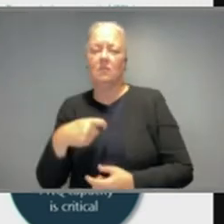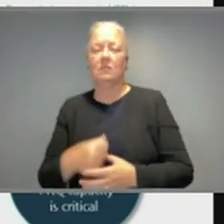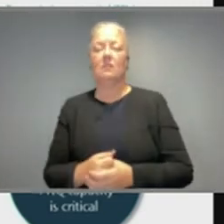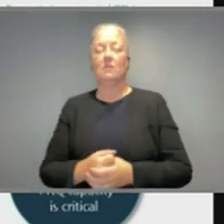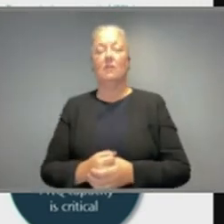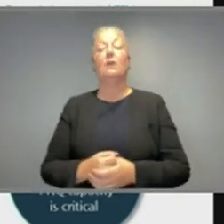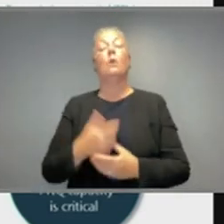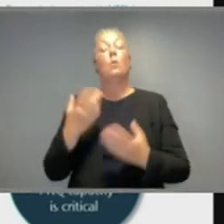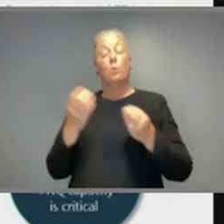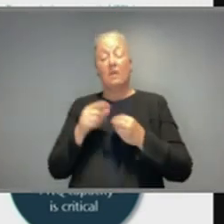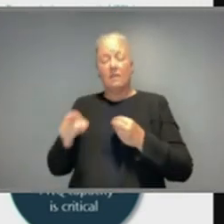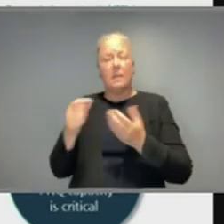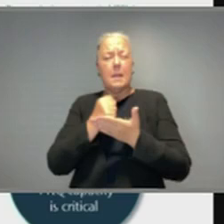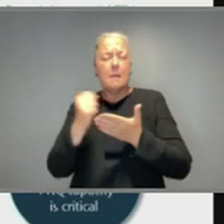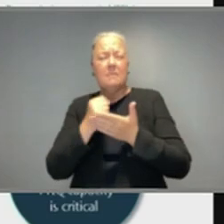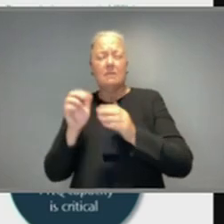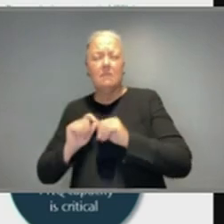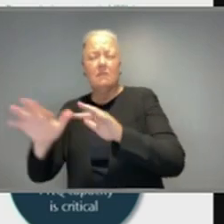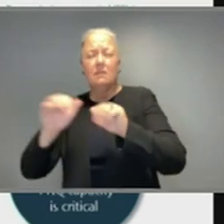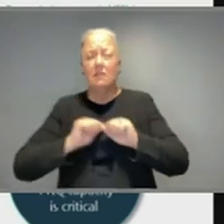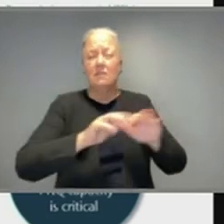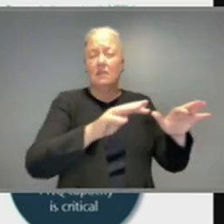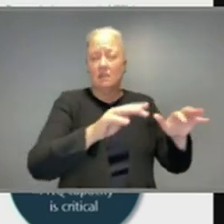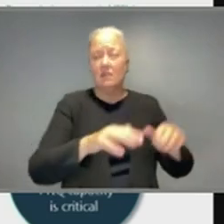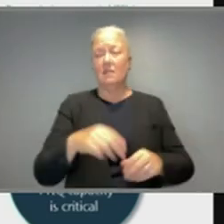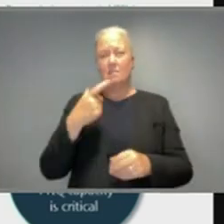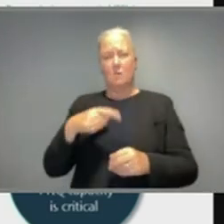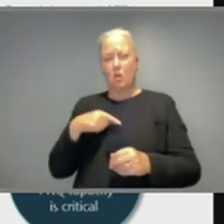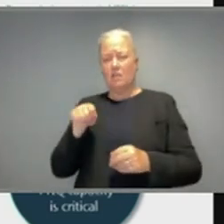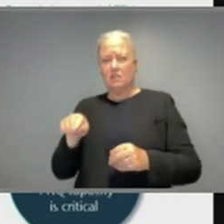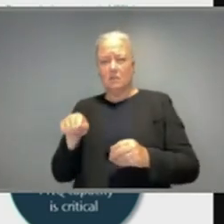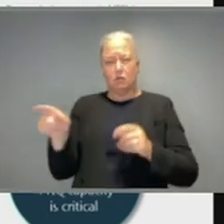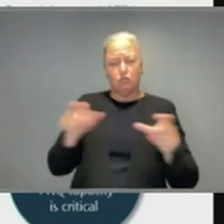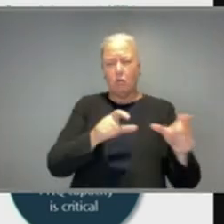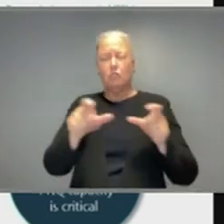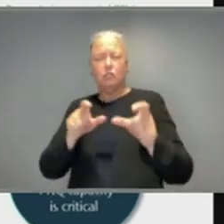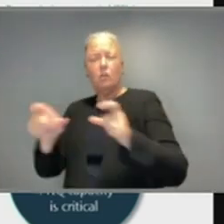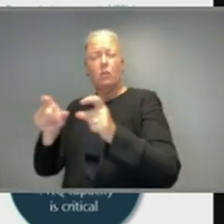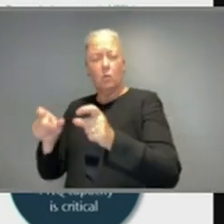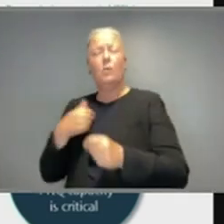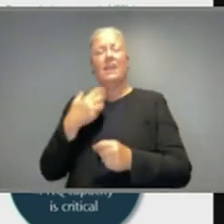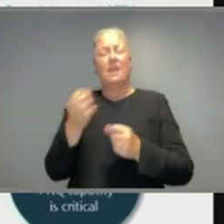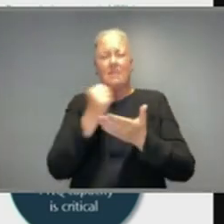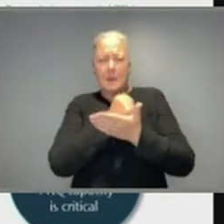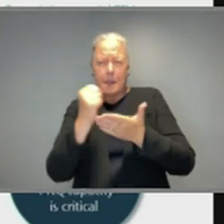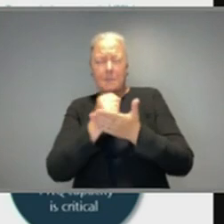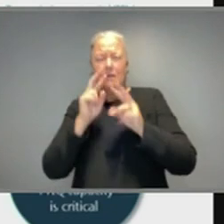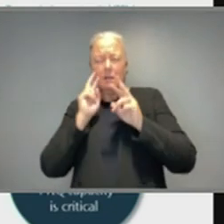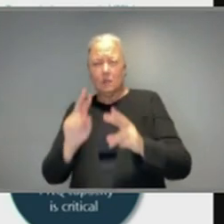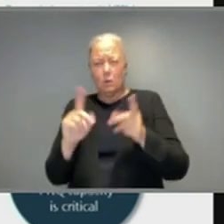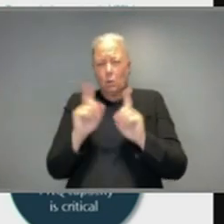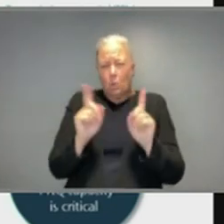cases most of the time in our population because of effective controls, have developed a metric called transmission potential, which basically